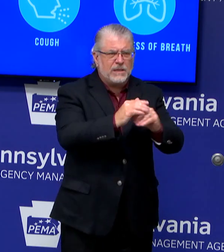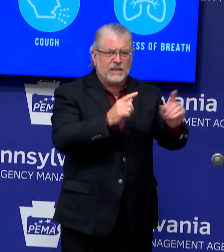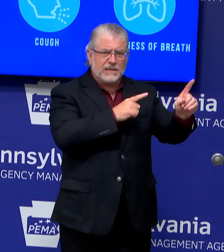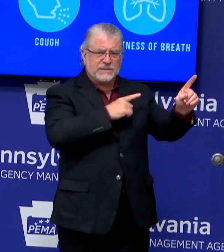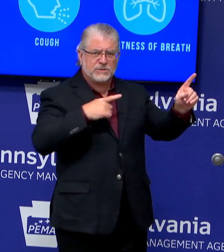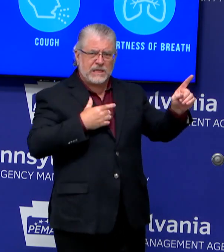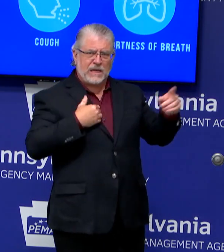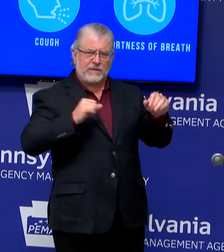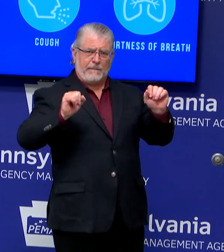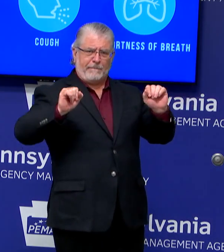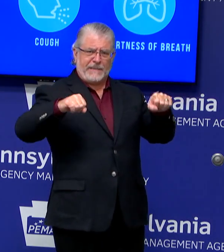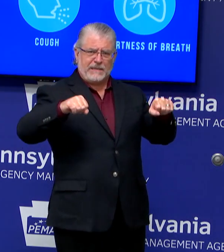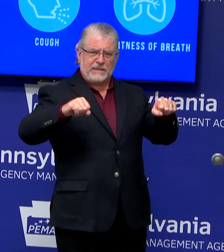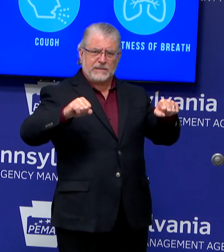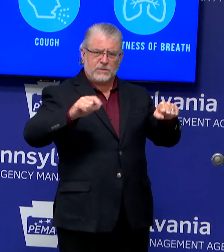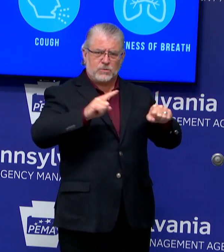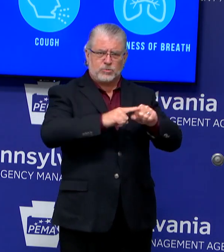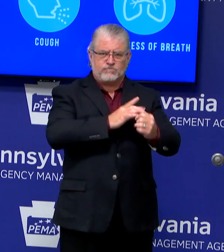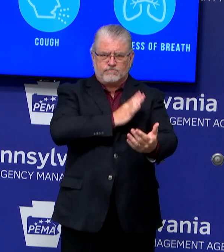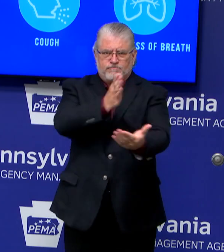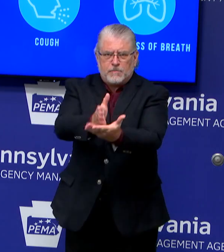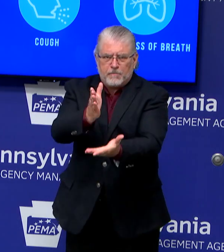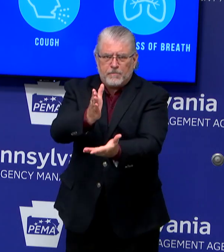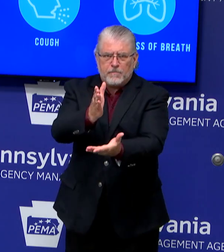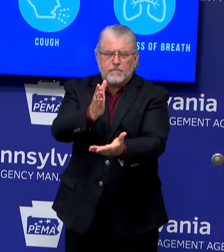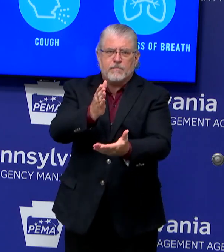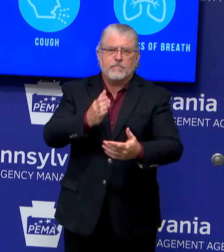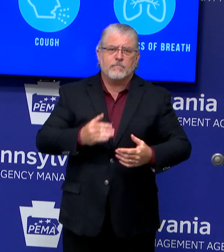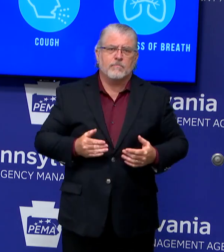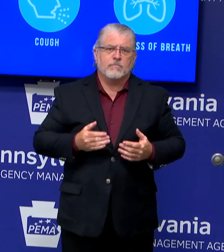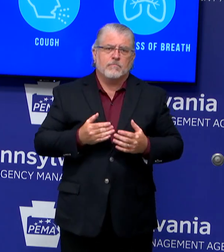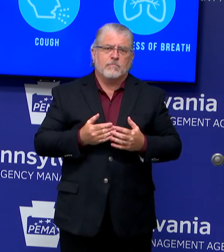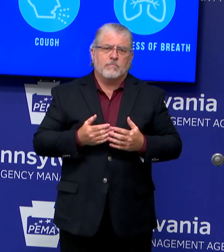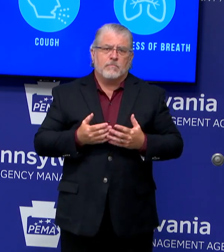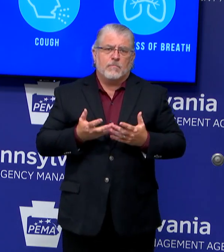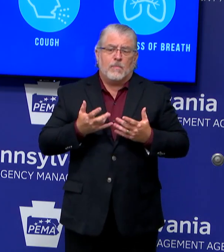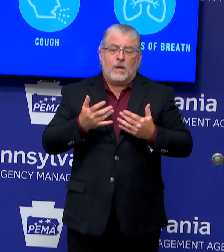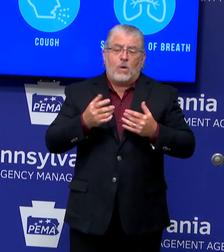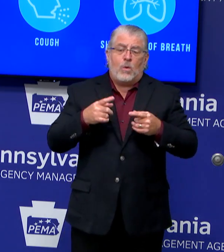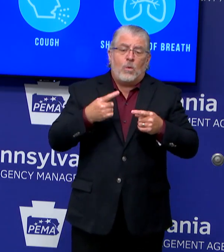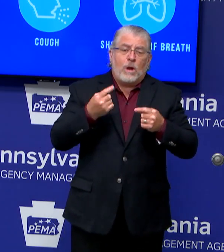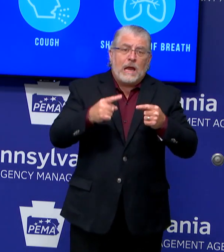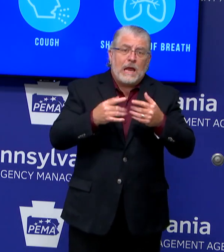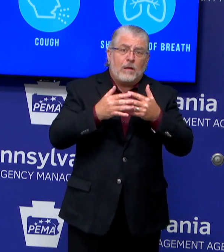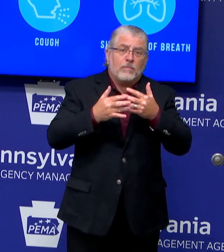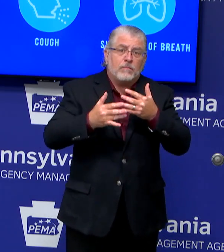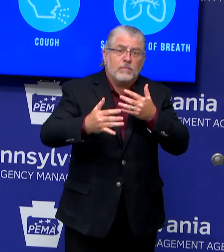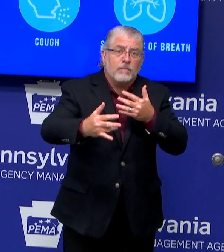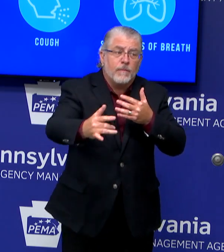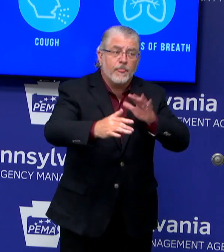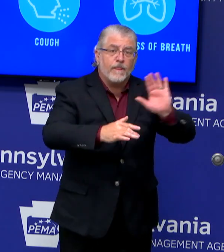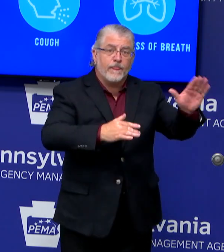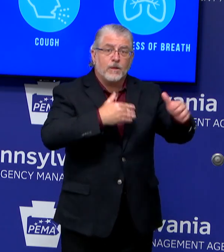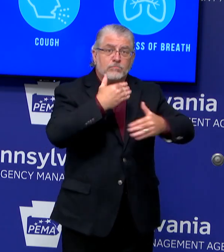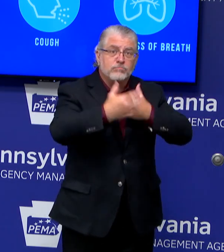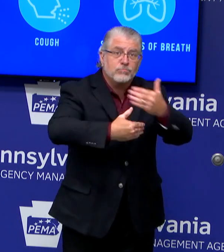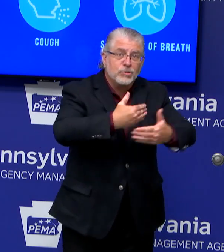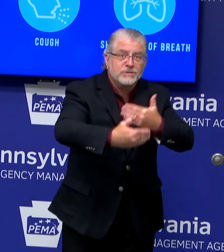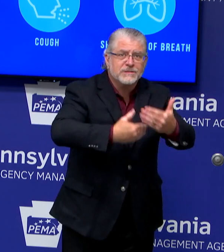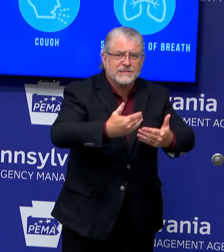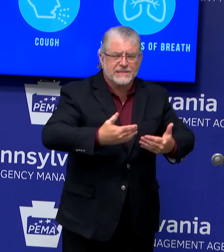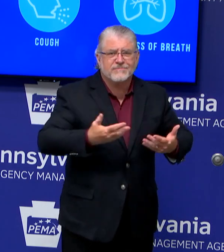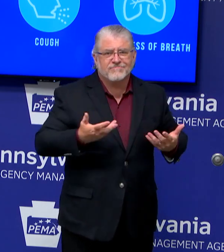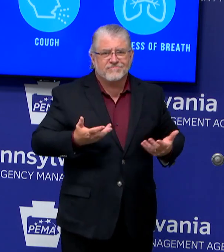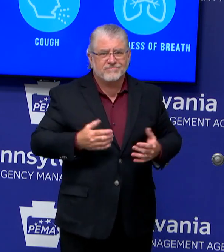terminate it in due course with, again, the bill becomes a law, but